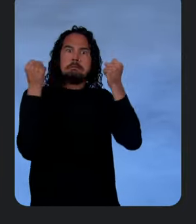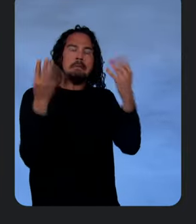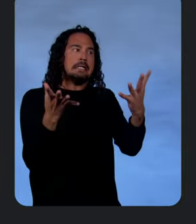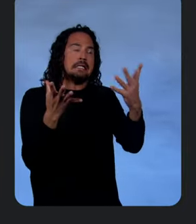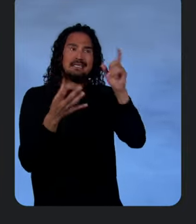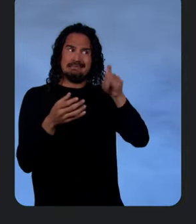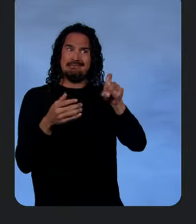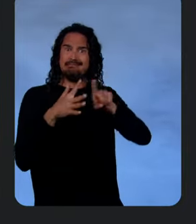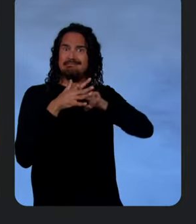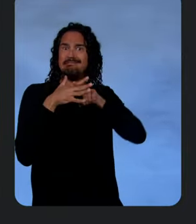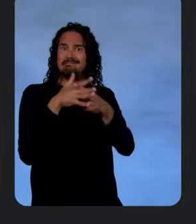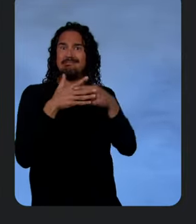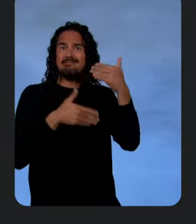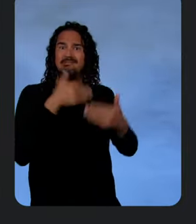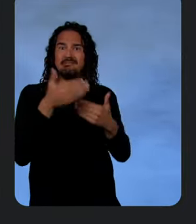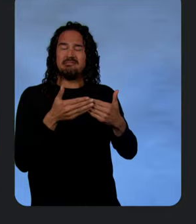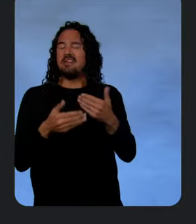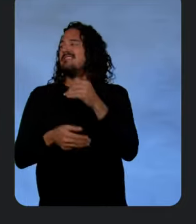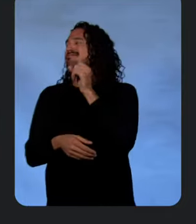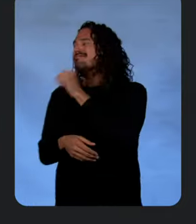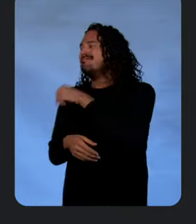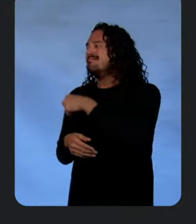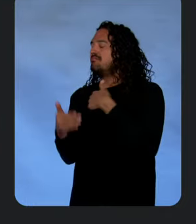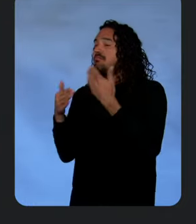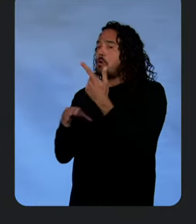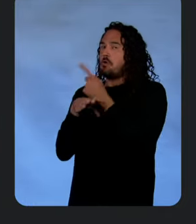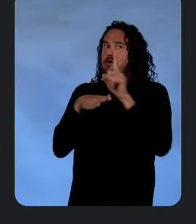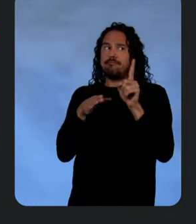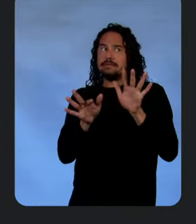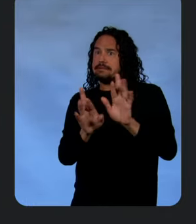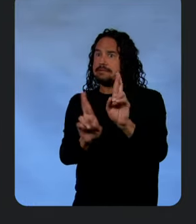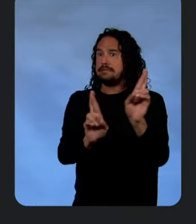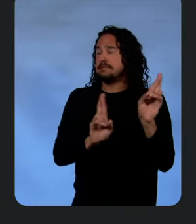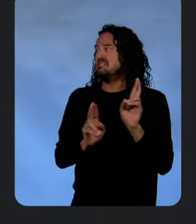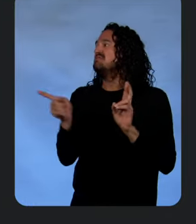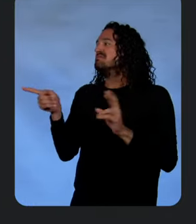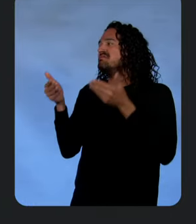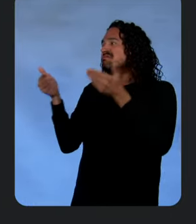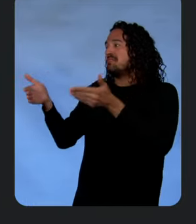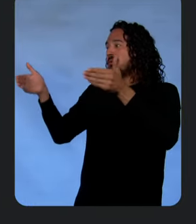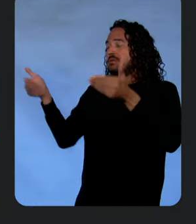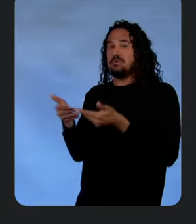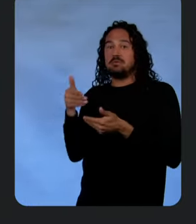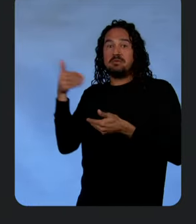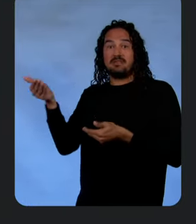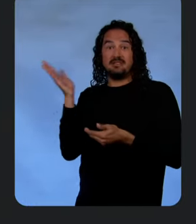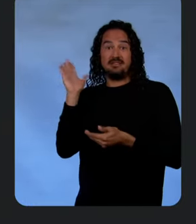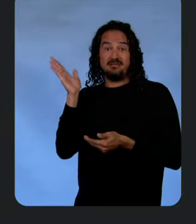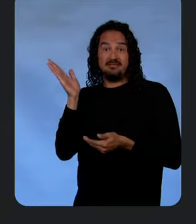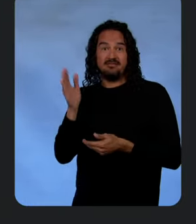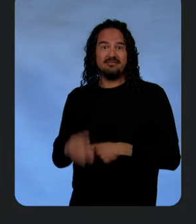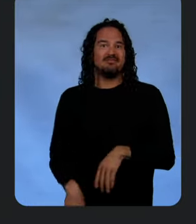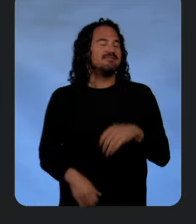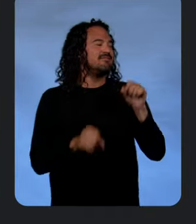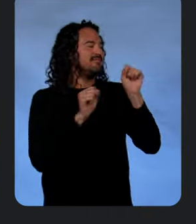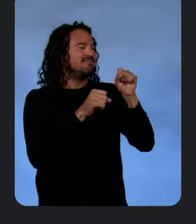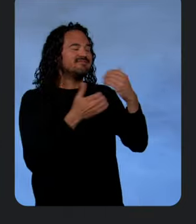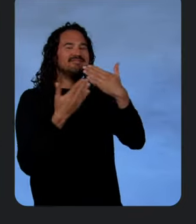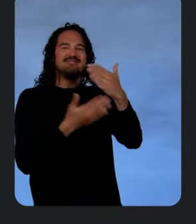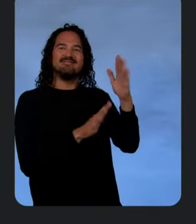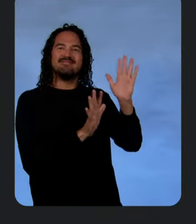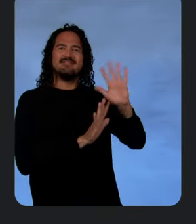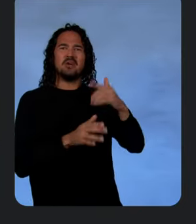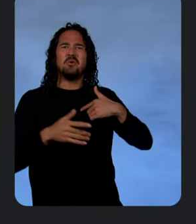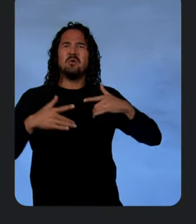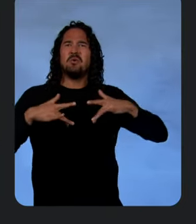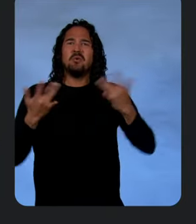so we should get rolling. Yes, I'll get some of our cool demos ready while you introduce our first guest. Love it. Thanks, Chloe. So I'm pumped to invite someone on